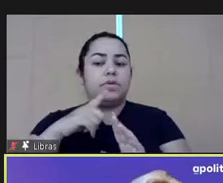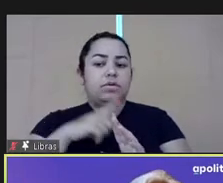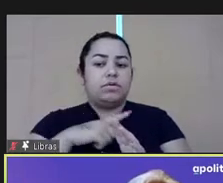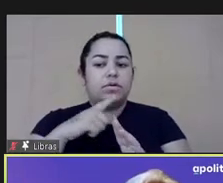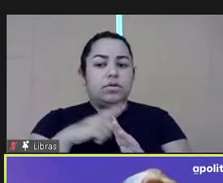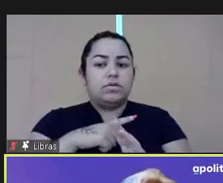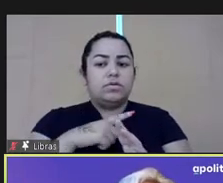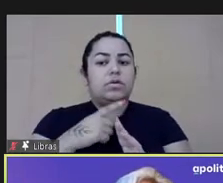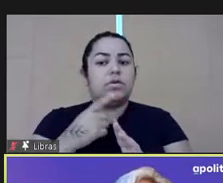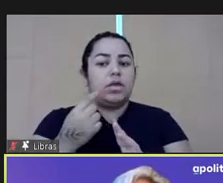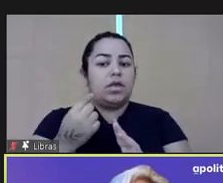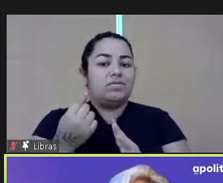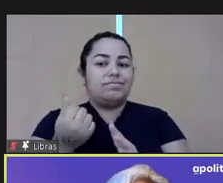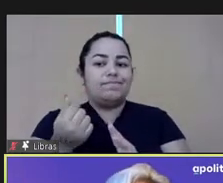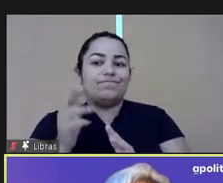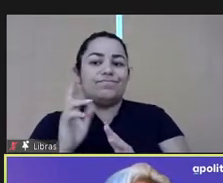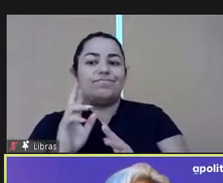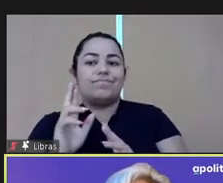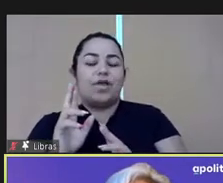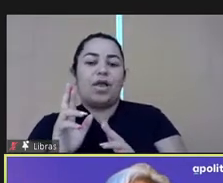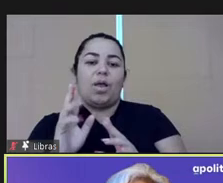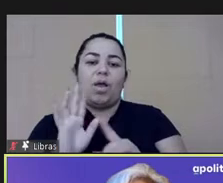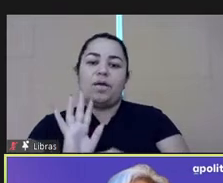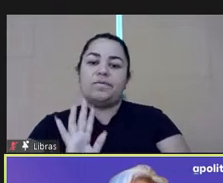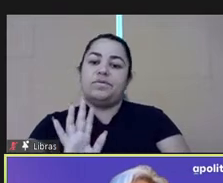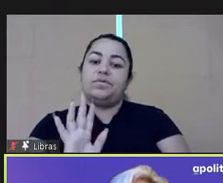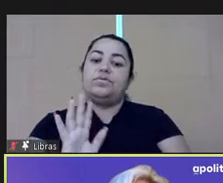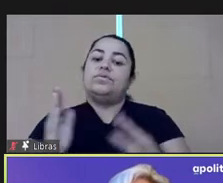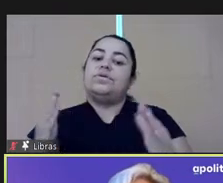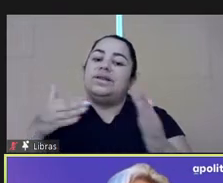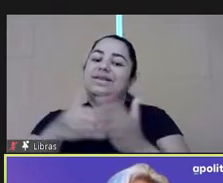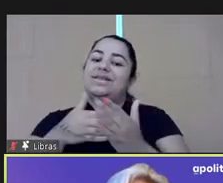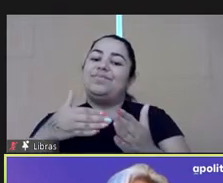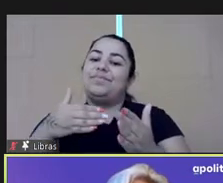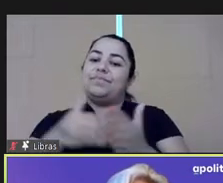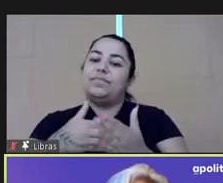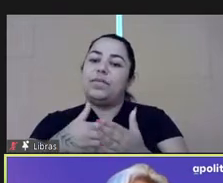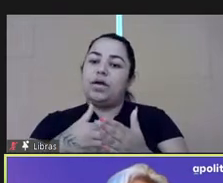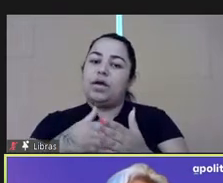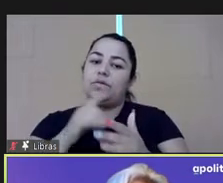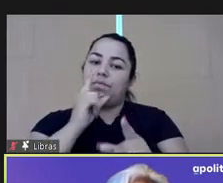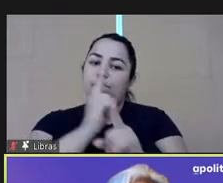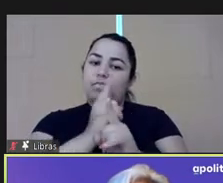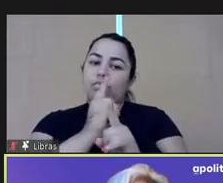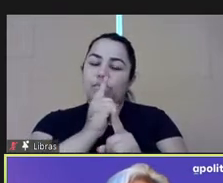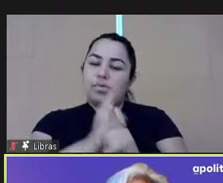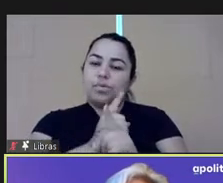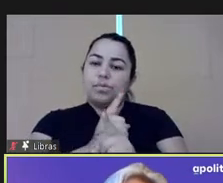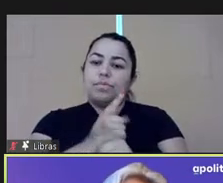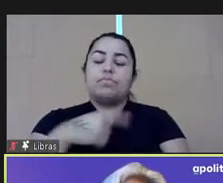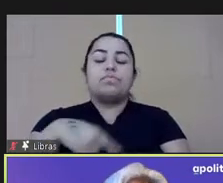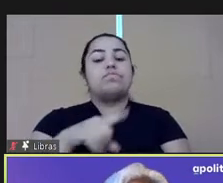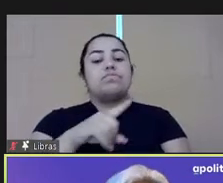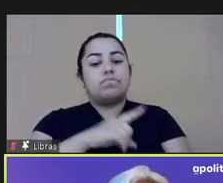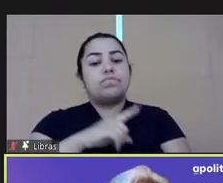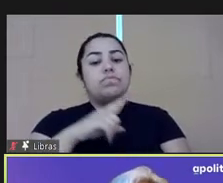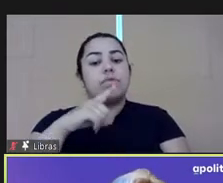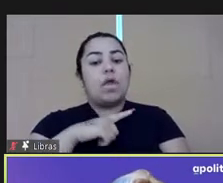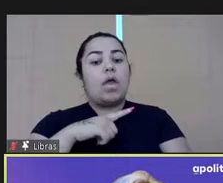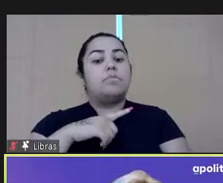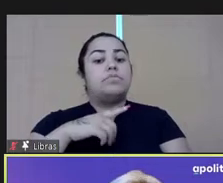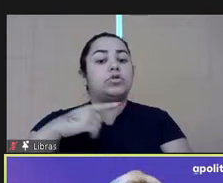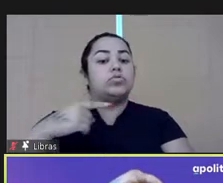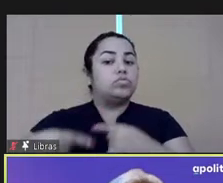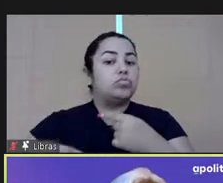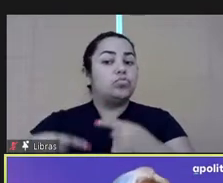positive side, though, we are finding that the urgency to mainstream climate policies across government is now being recognized,